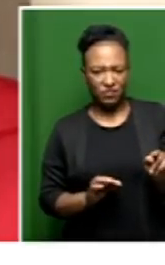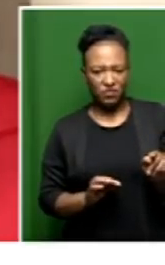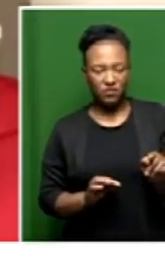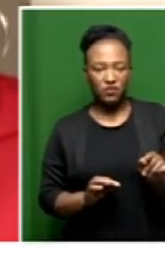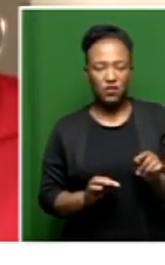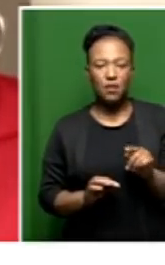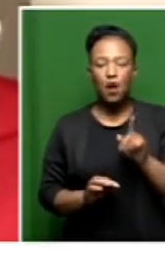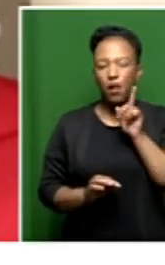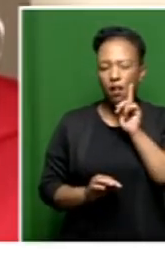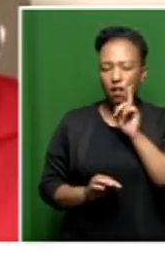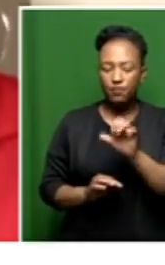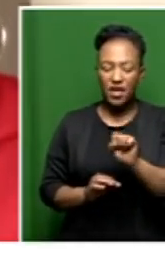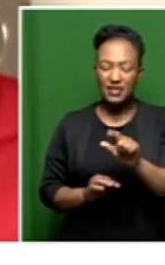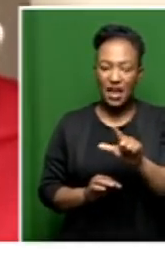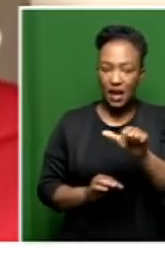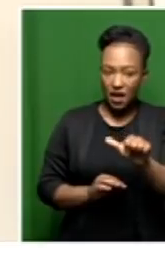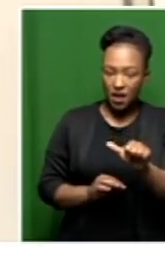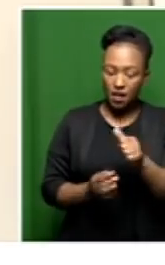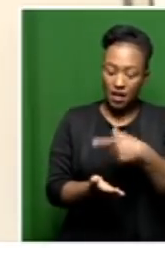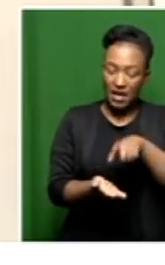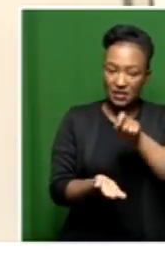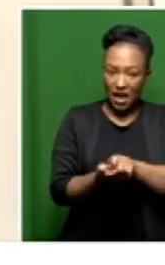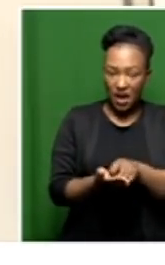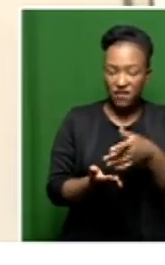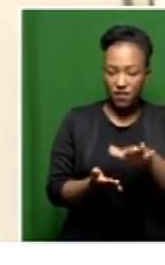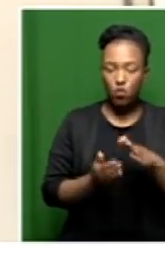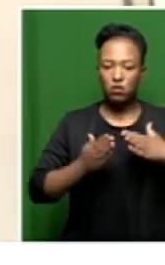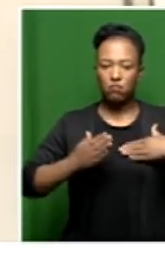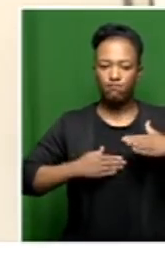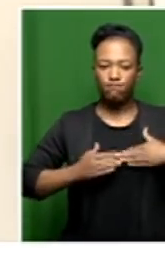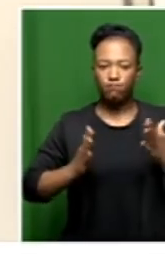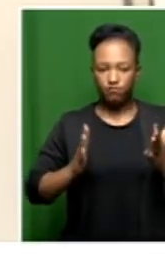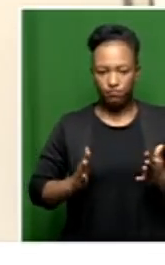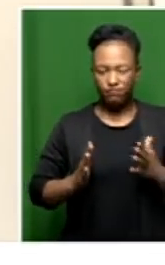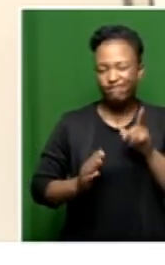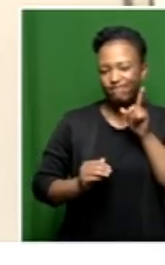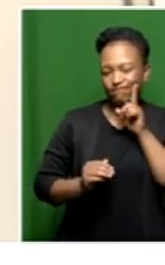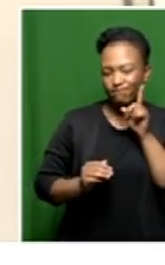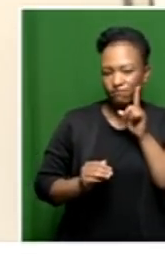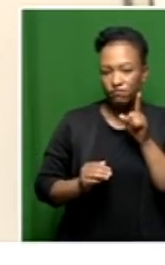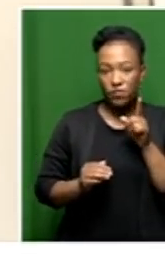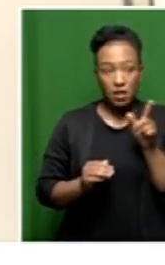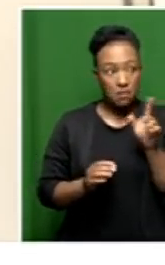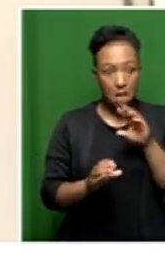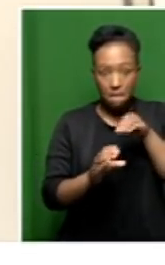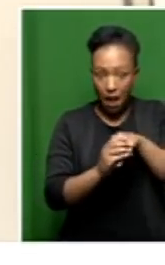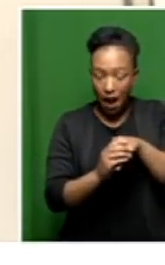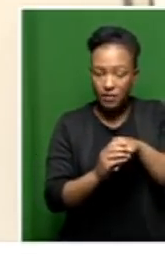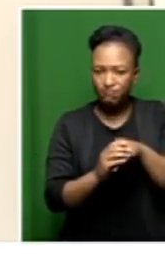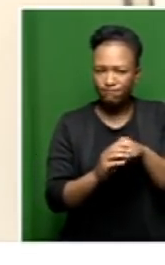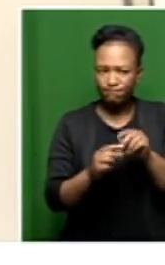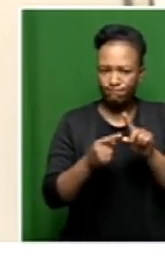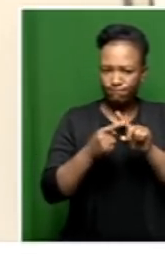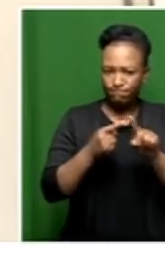to look at our service level agreement that we have signed with the administrator to check whether it was part of the deliverable